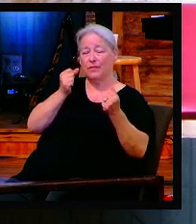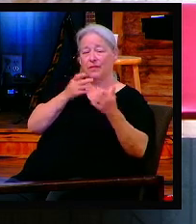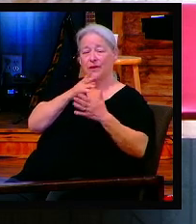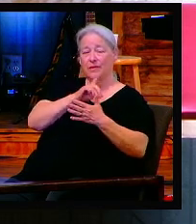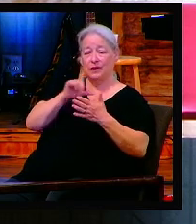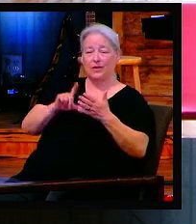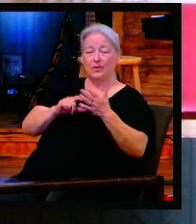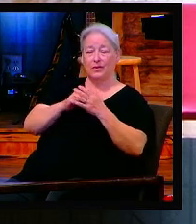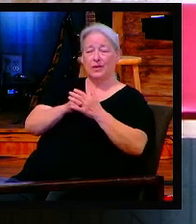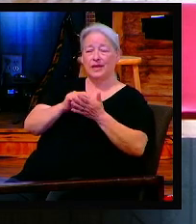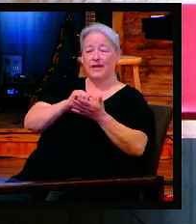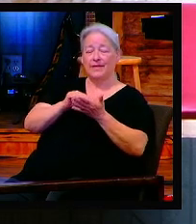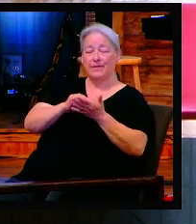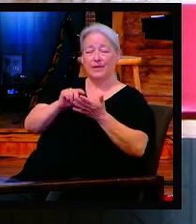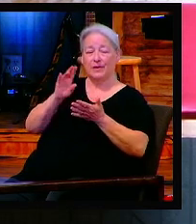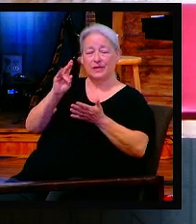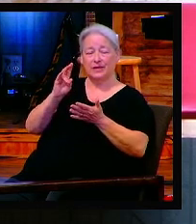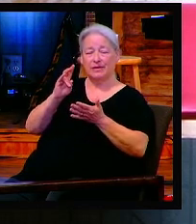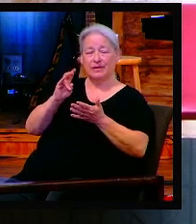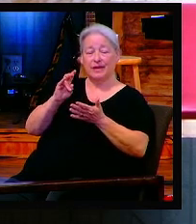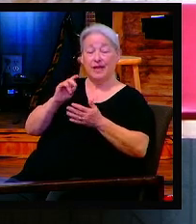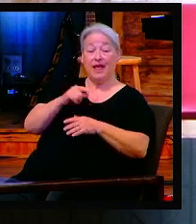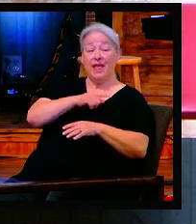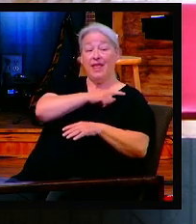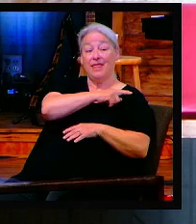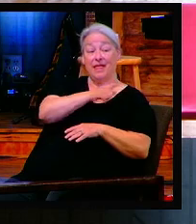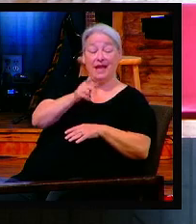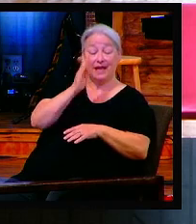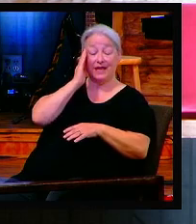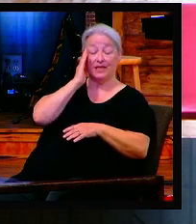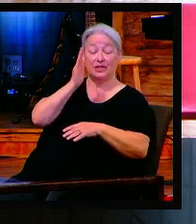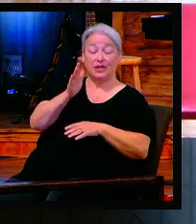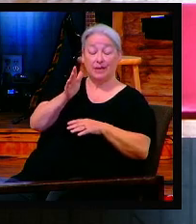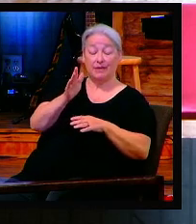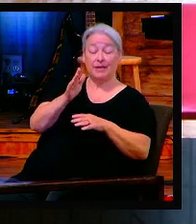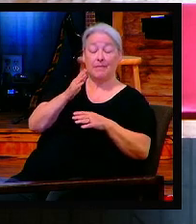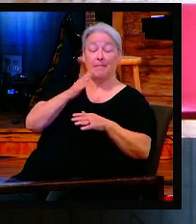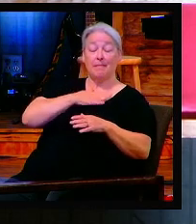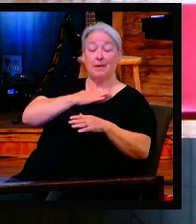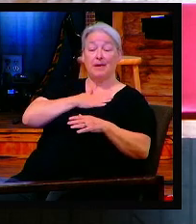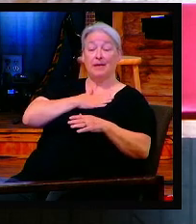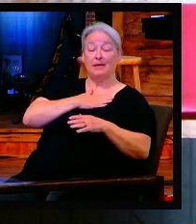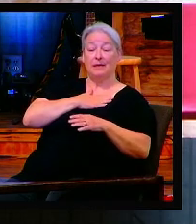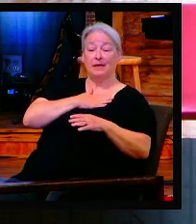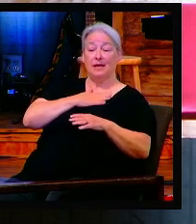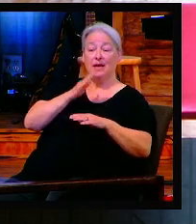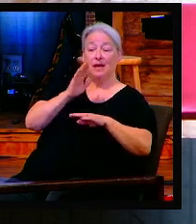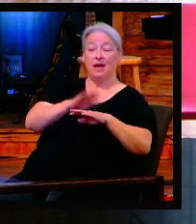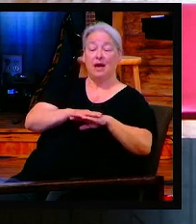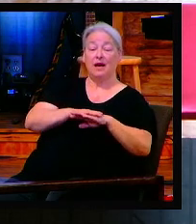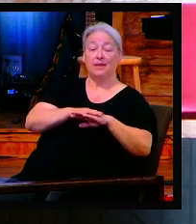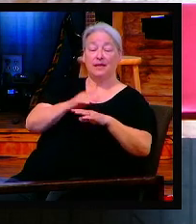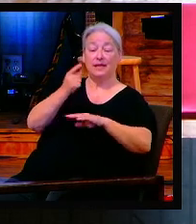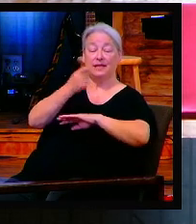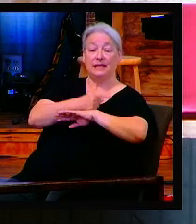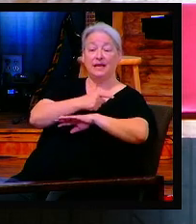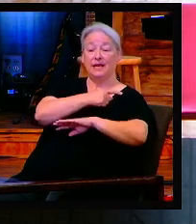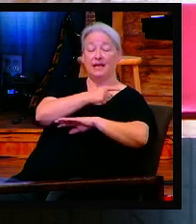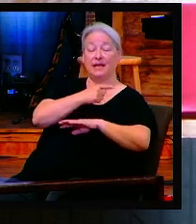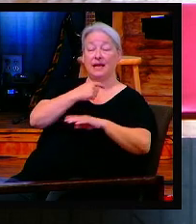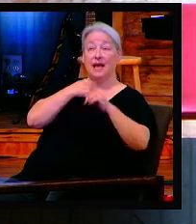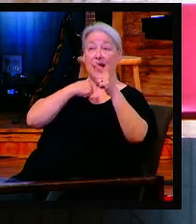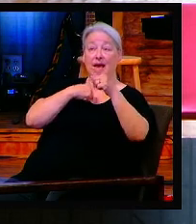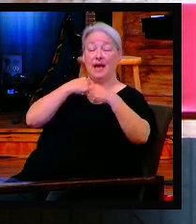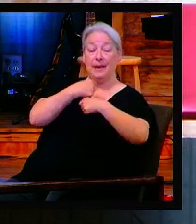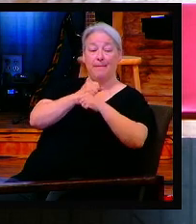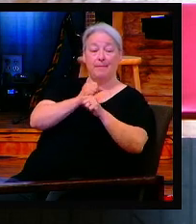Hallelujah. Verse 17. They shall be mine, says the Lord of hosts, on the day that I make them my jewels. Hallelujah. You're precious in the sight of God.